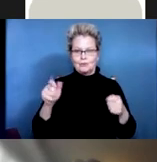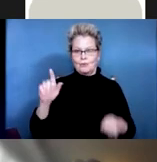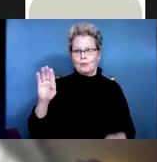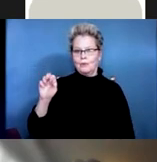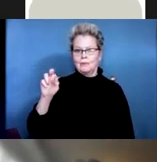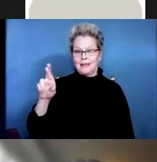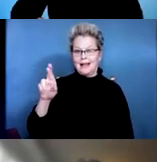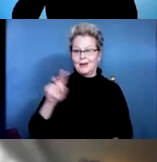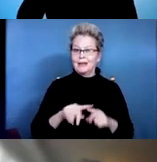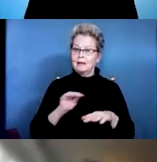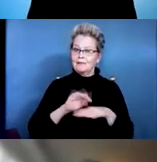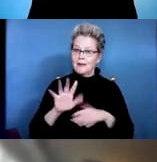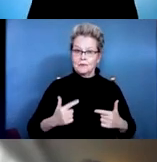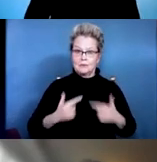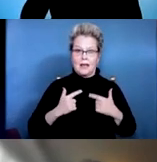Next slide.